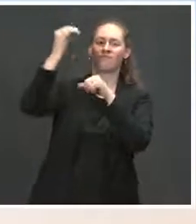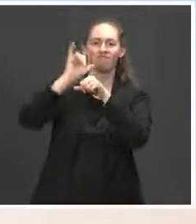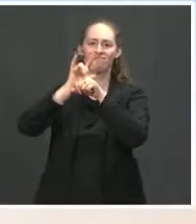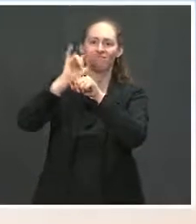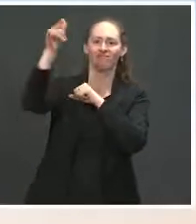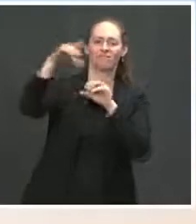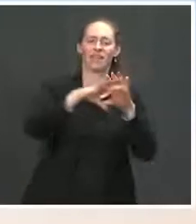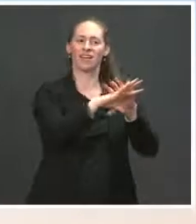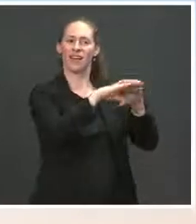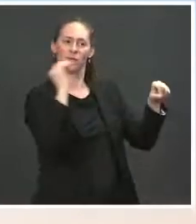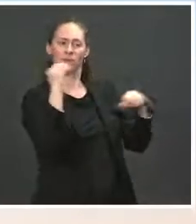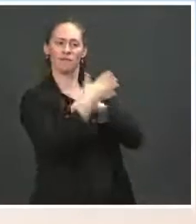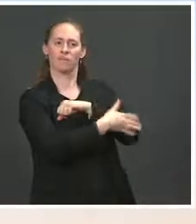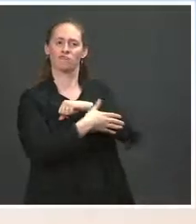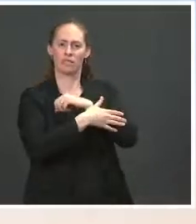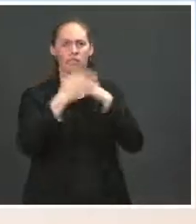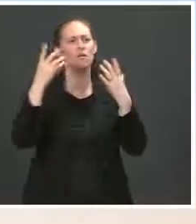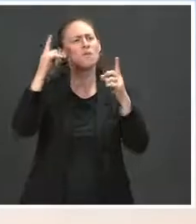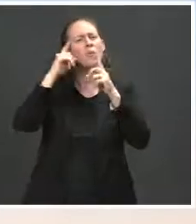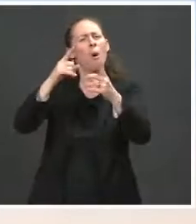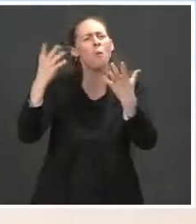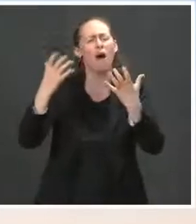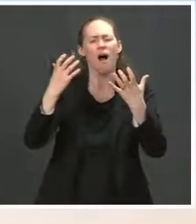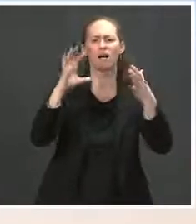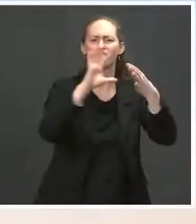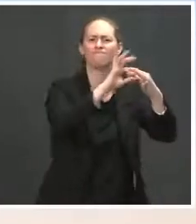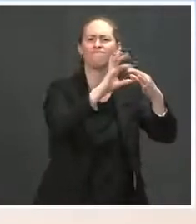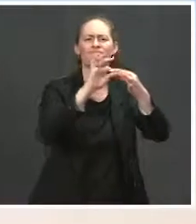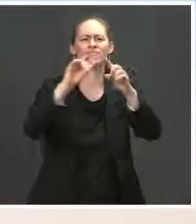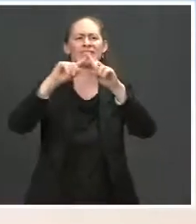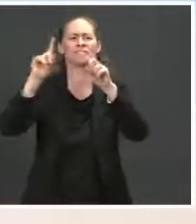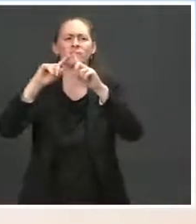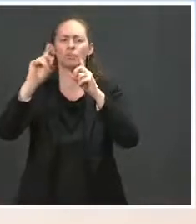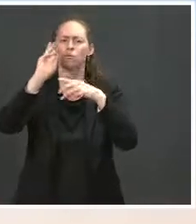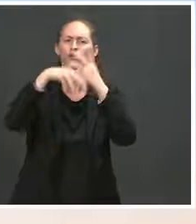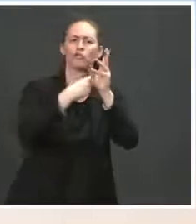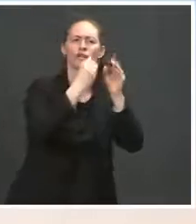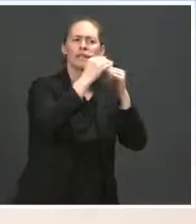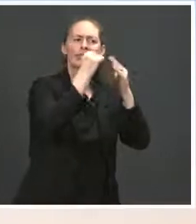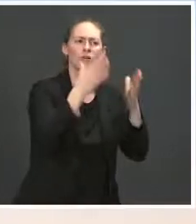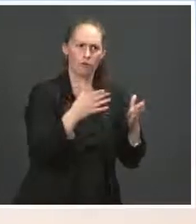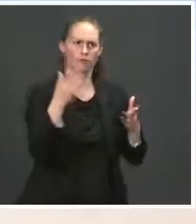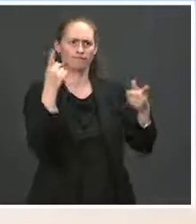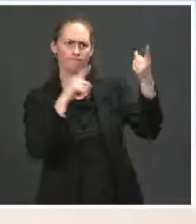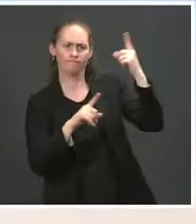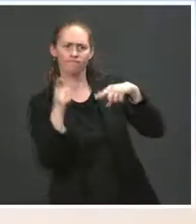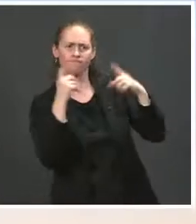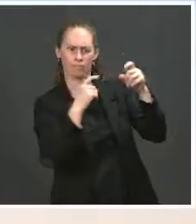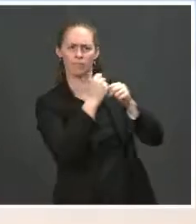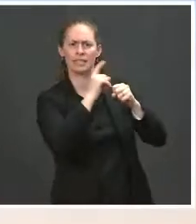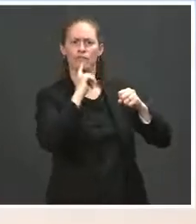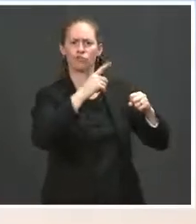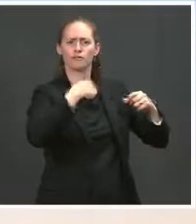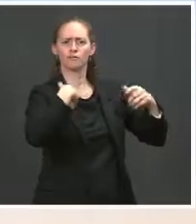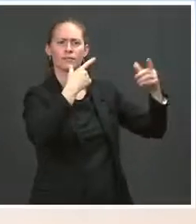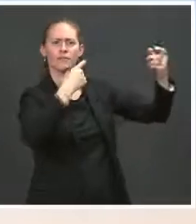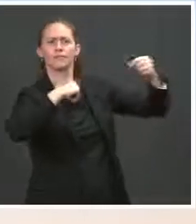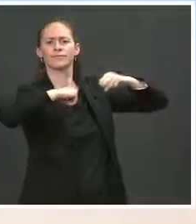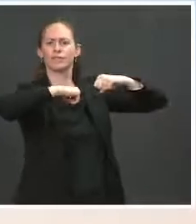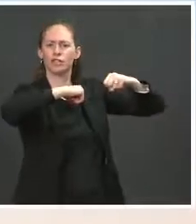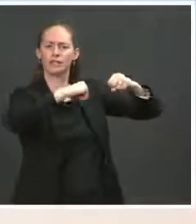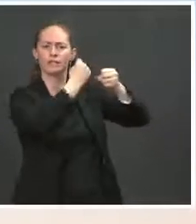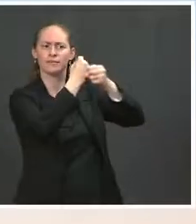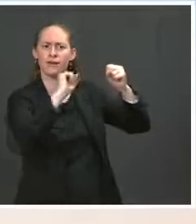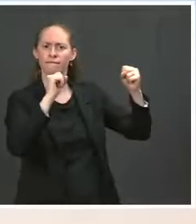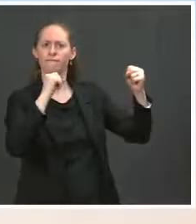alliances, to revitalizing the transatlantic relationship, and working in close cooperation with our allies and multilateral partners to